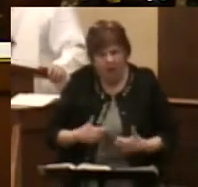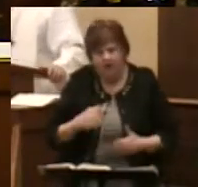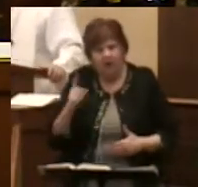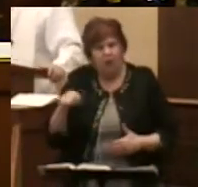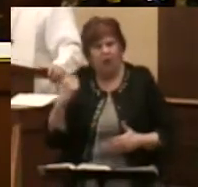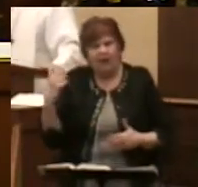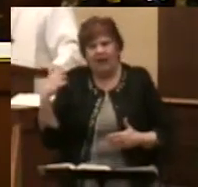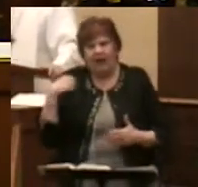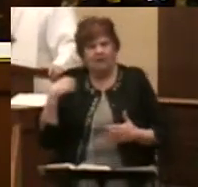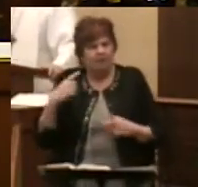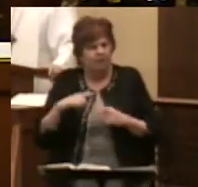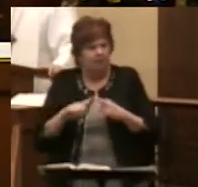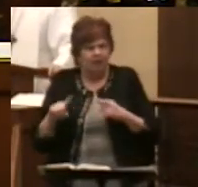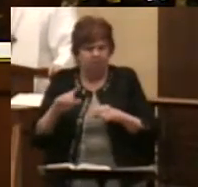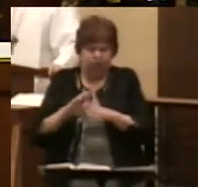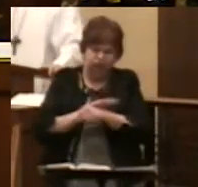outside.